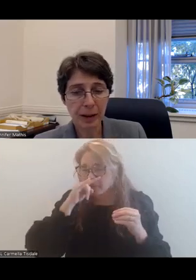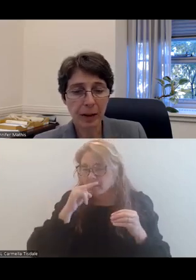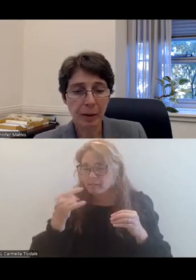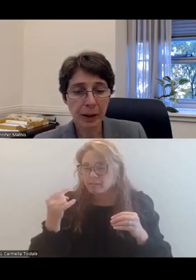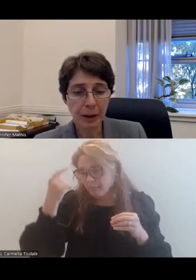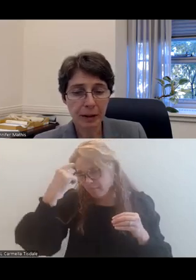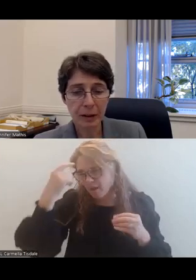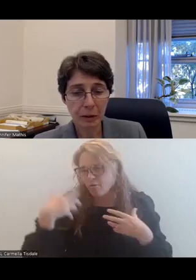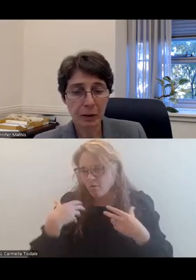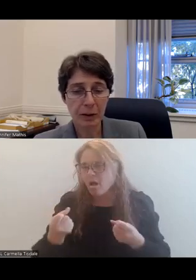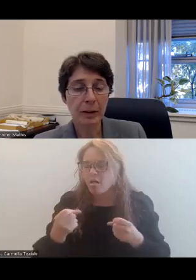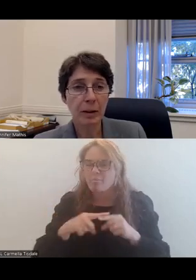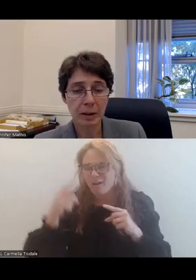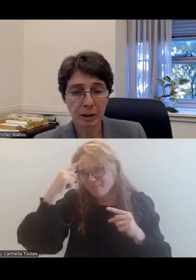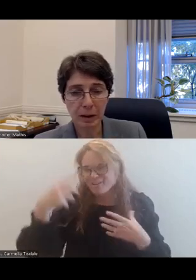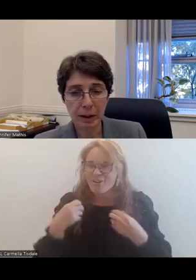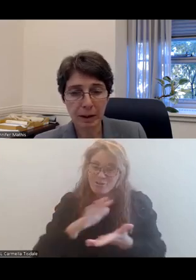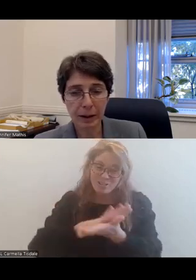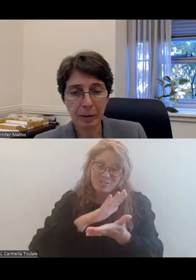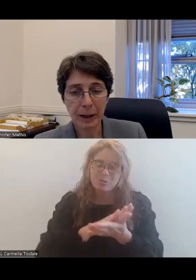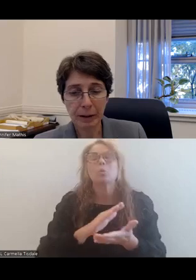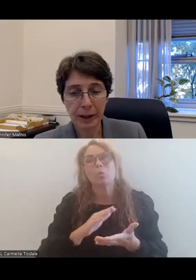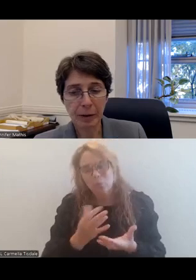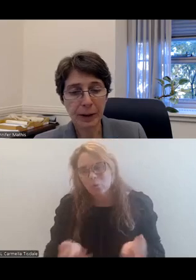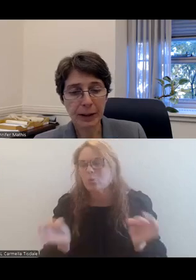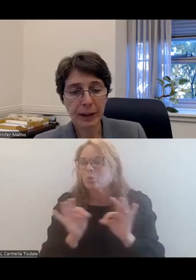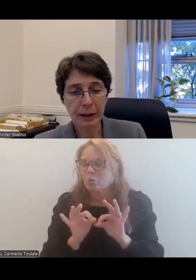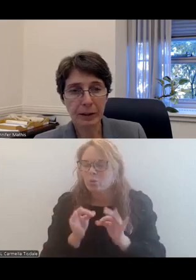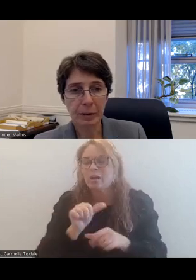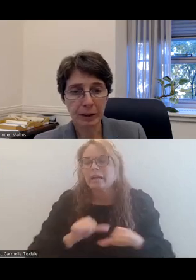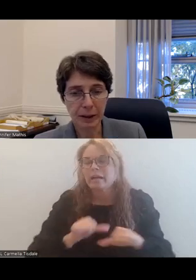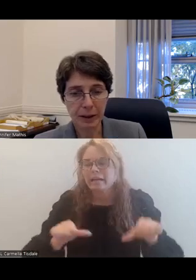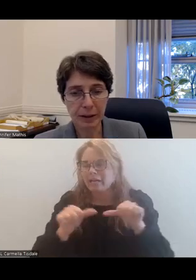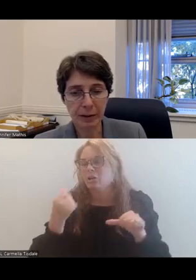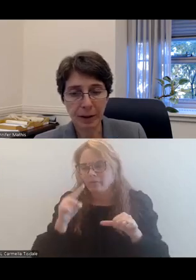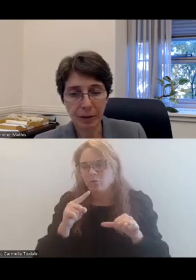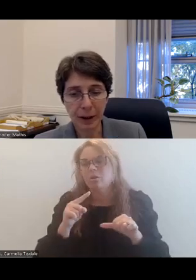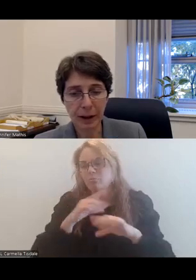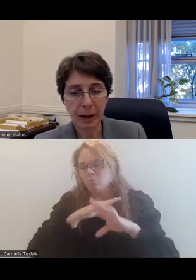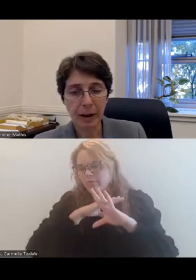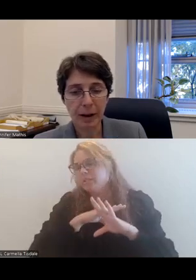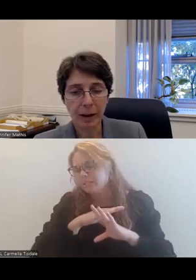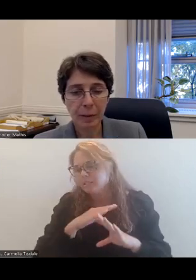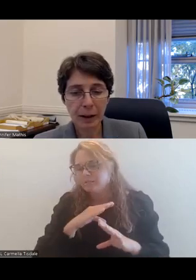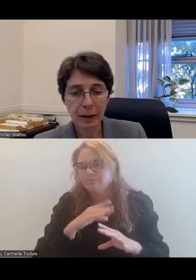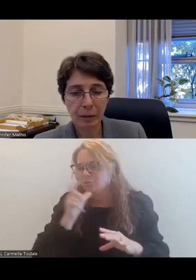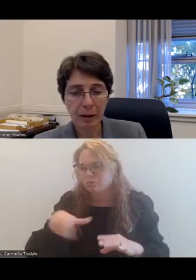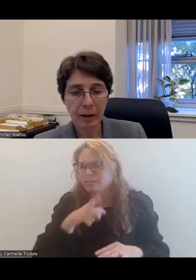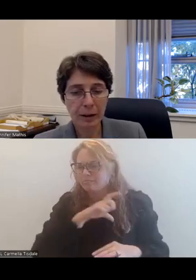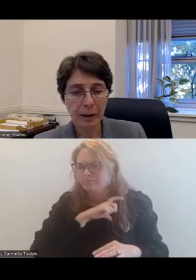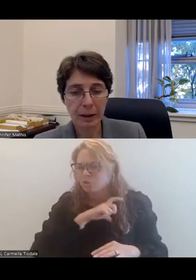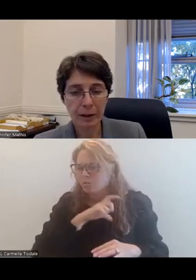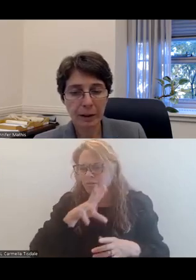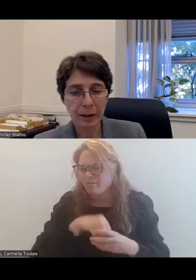mental health in schools is also a critical area in preventing needless criminal justice involvement. Our mental